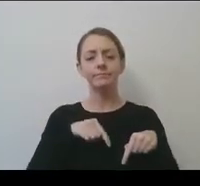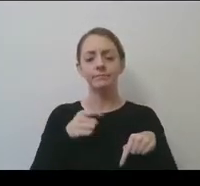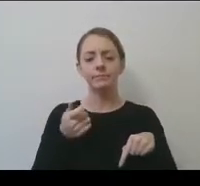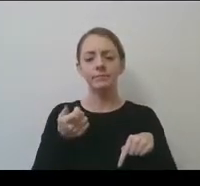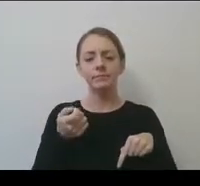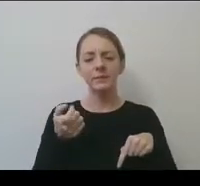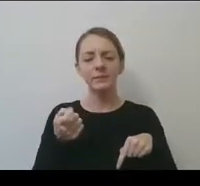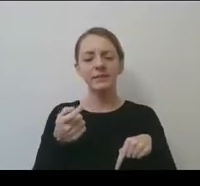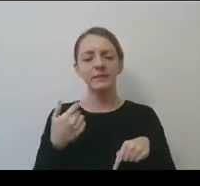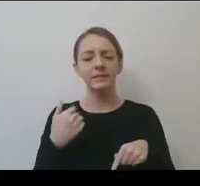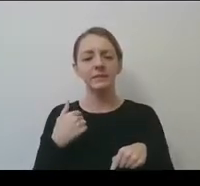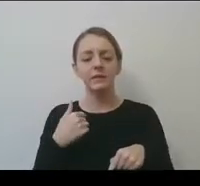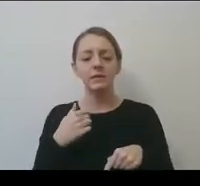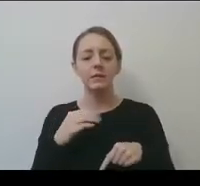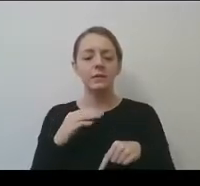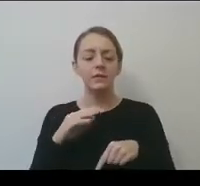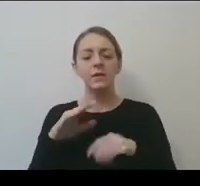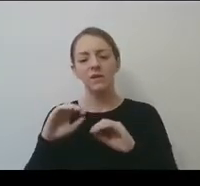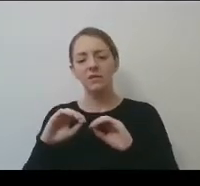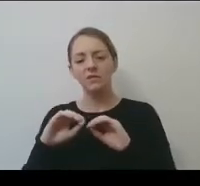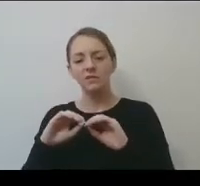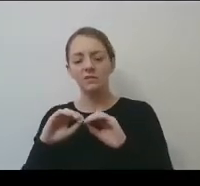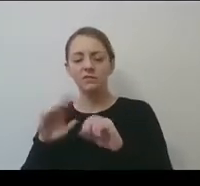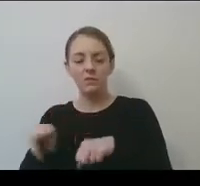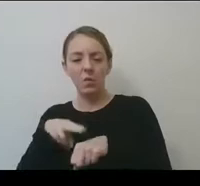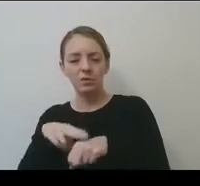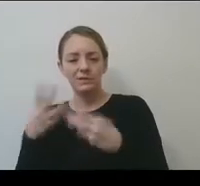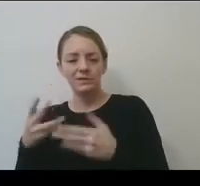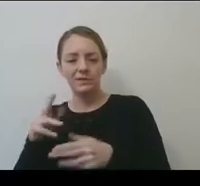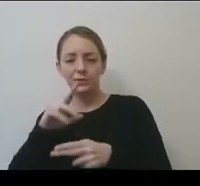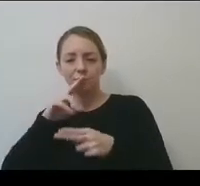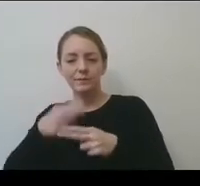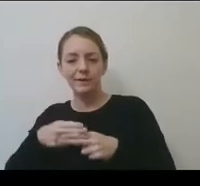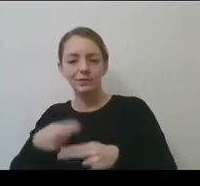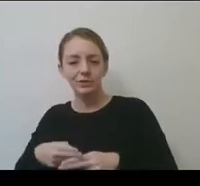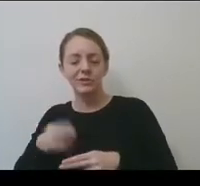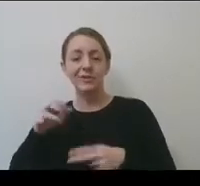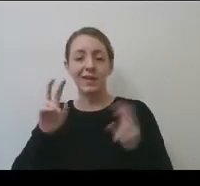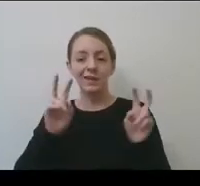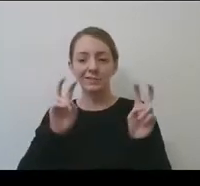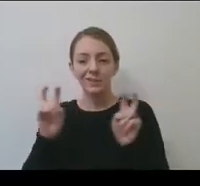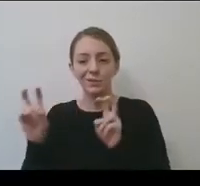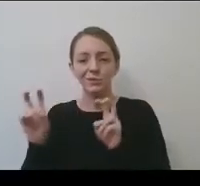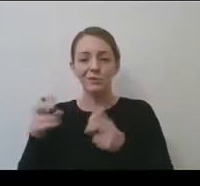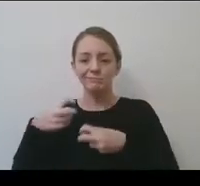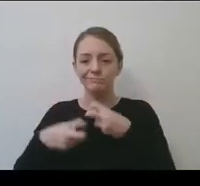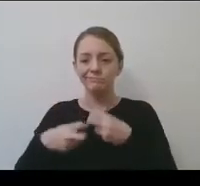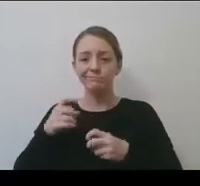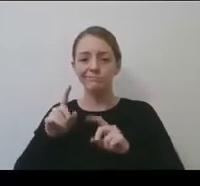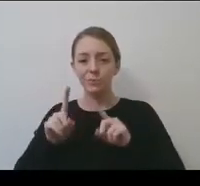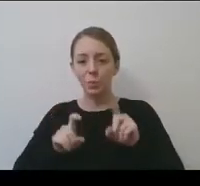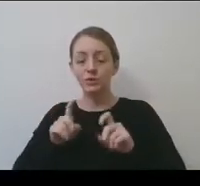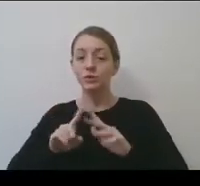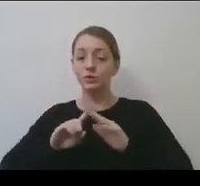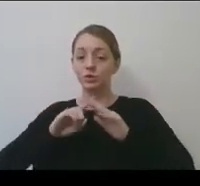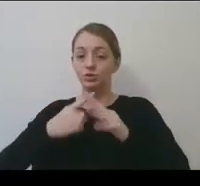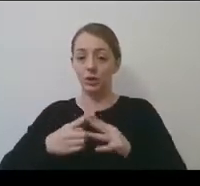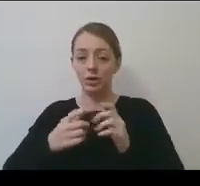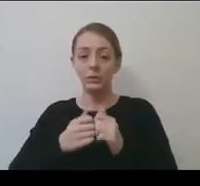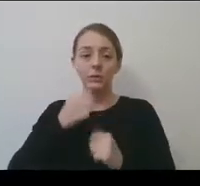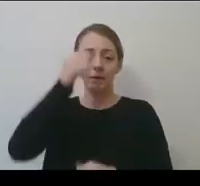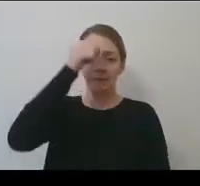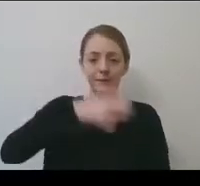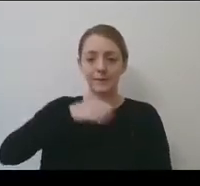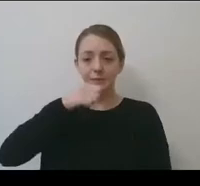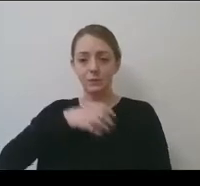uh, as was noted, of course, when, when the issues and questions started with, um, men's women's basketball, you know, we really knew,